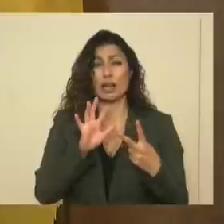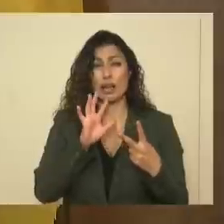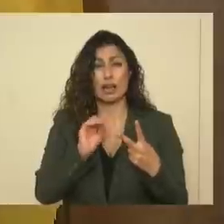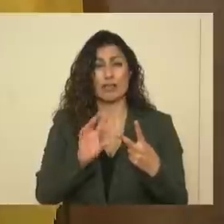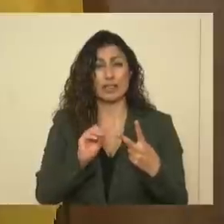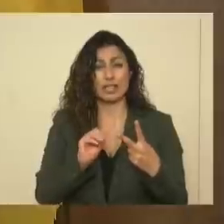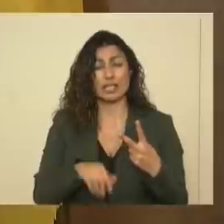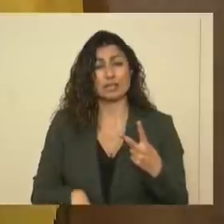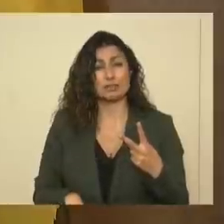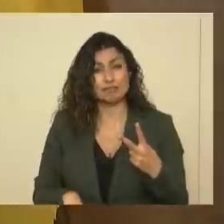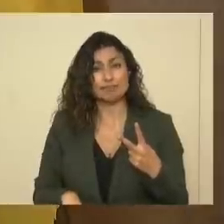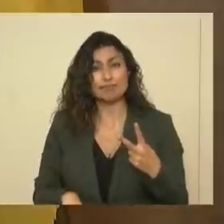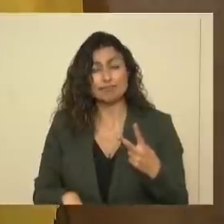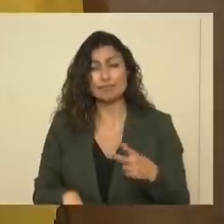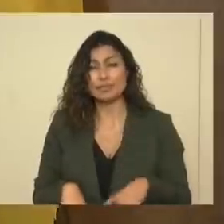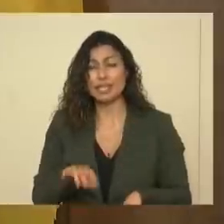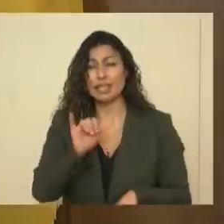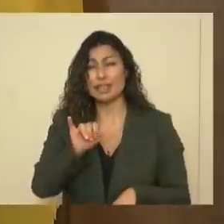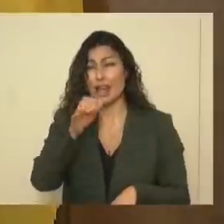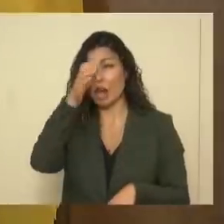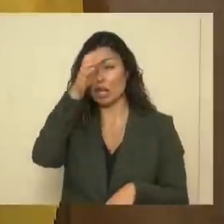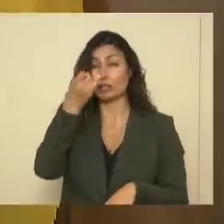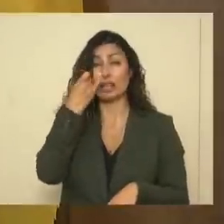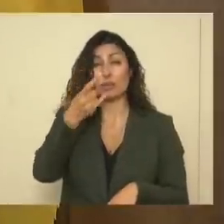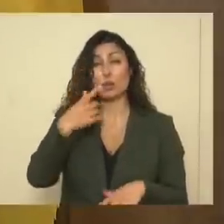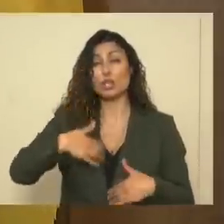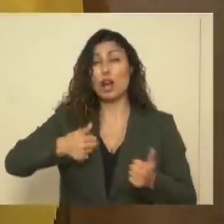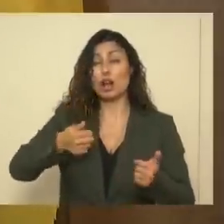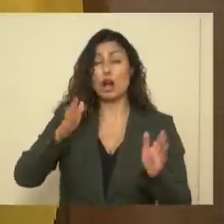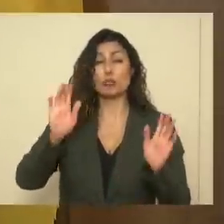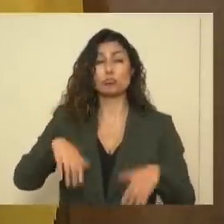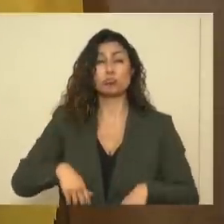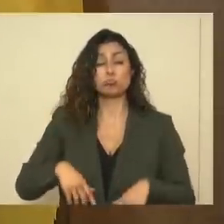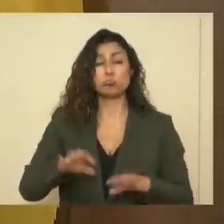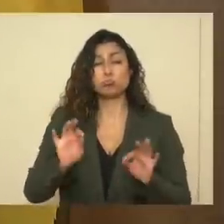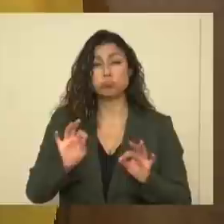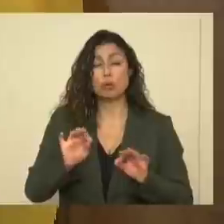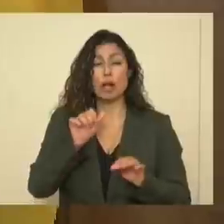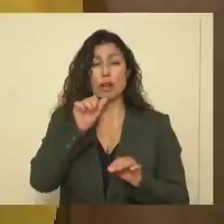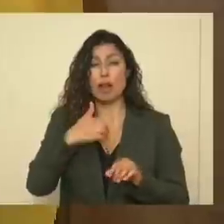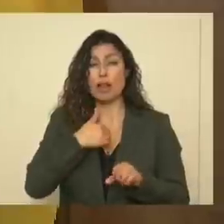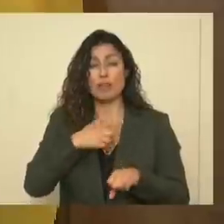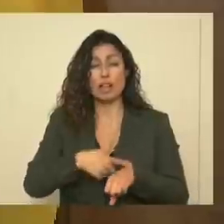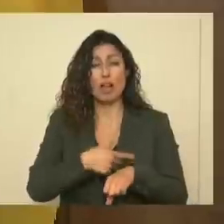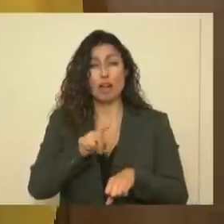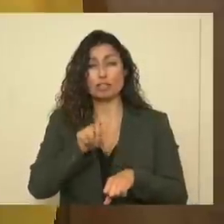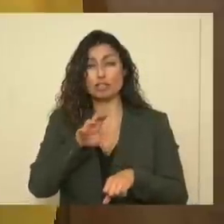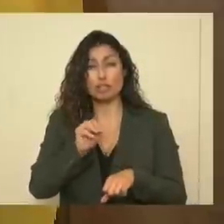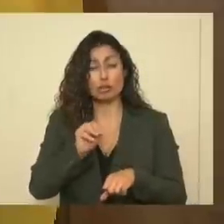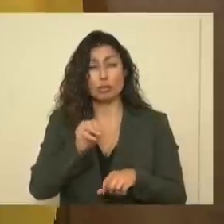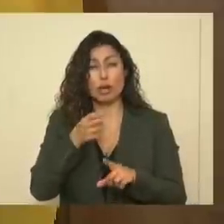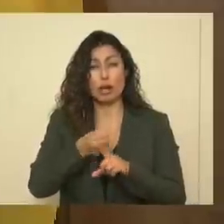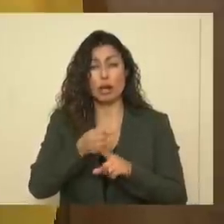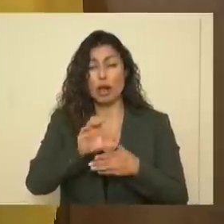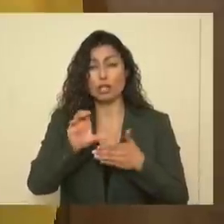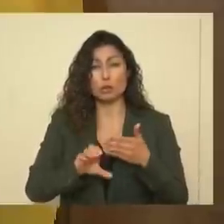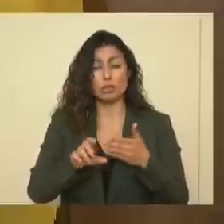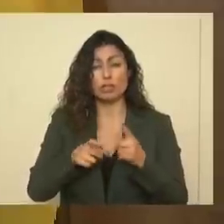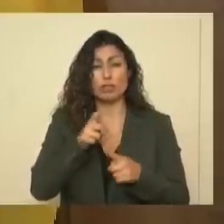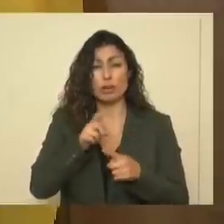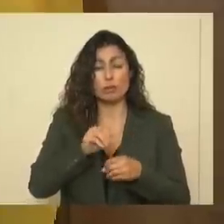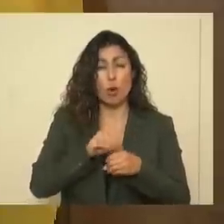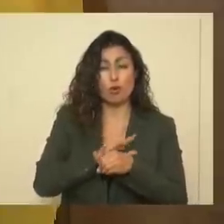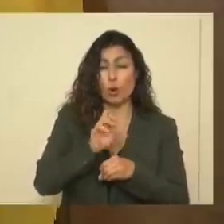this notion that if you're younger, you won't have any long-term consequences from COVID or that you couldn't be